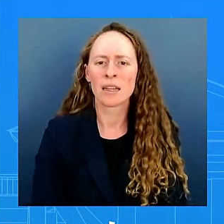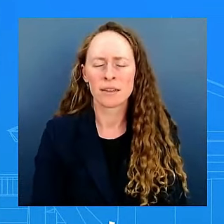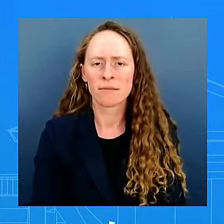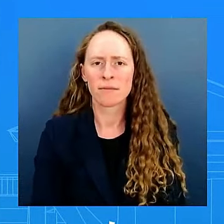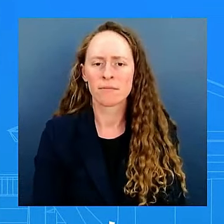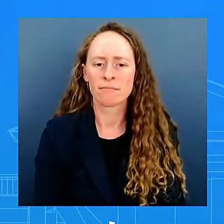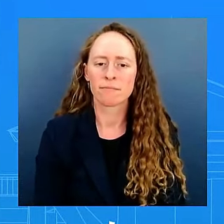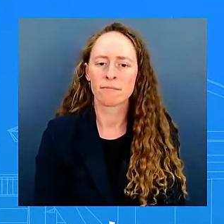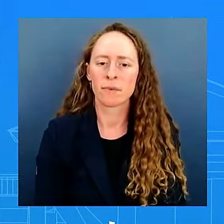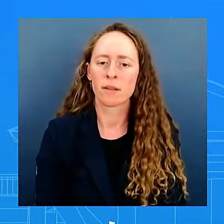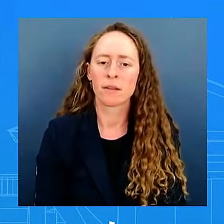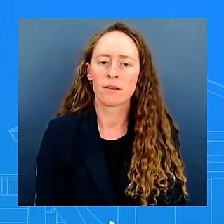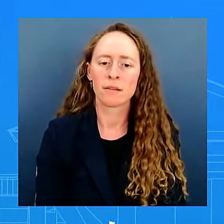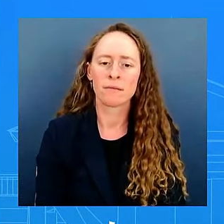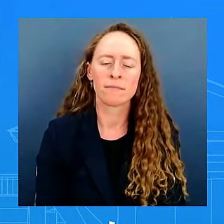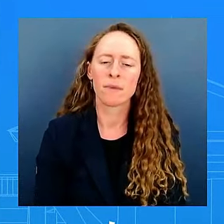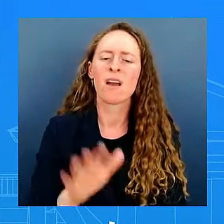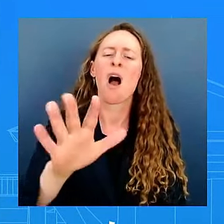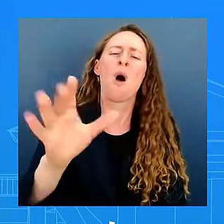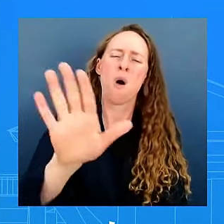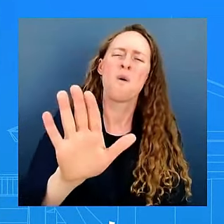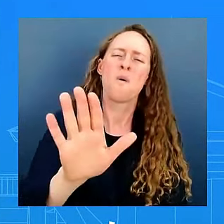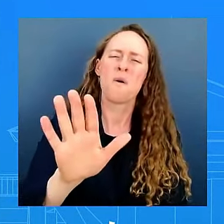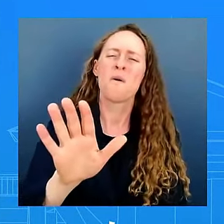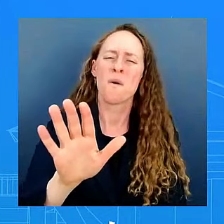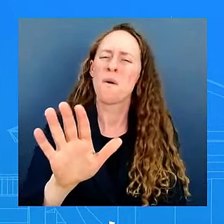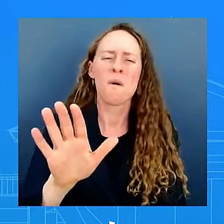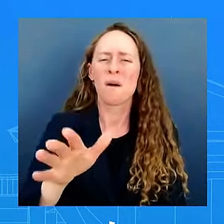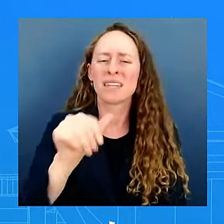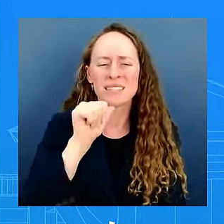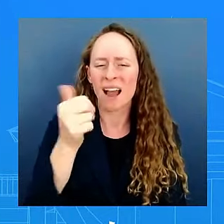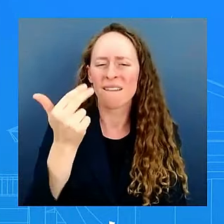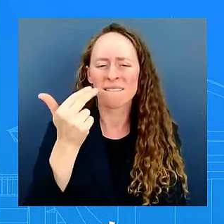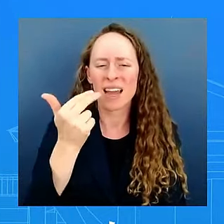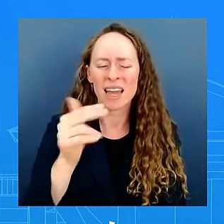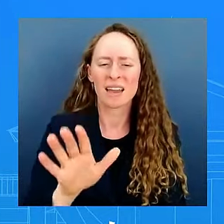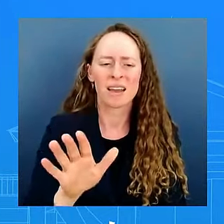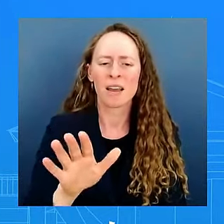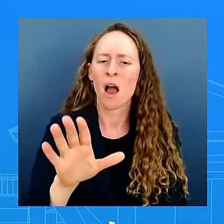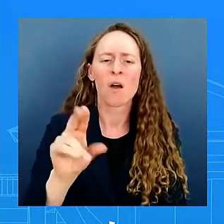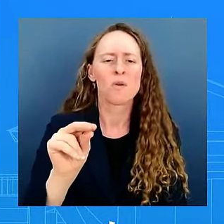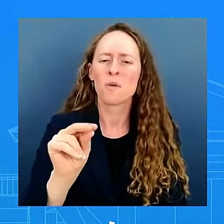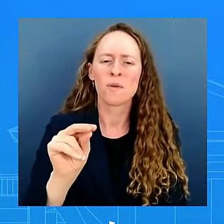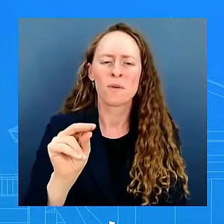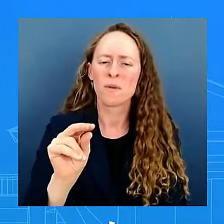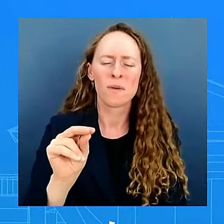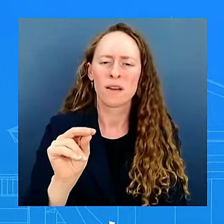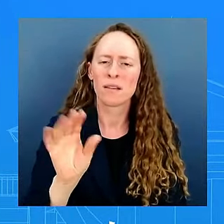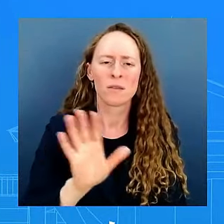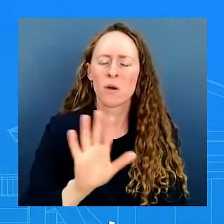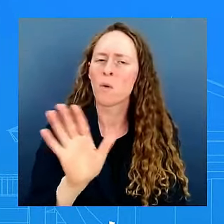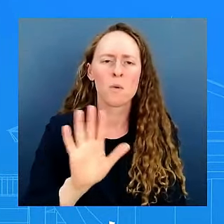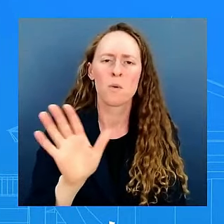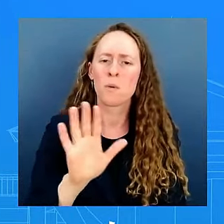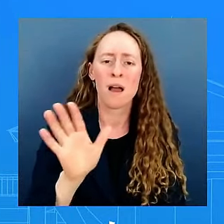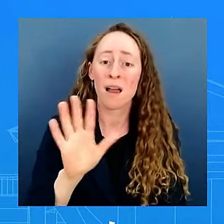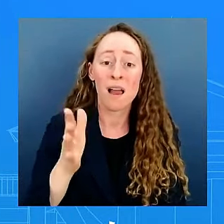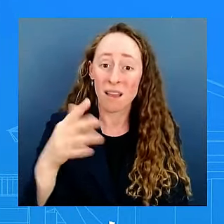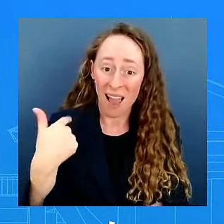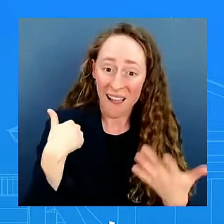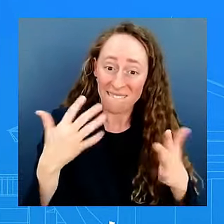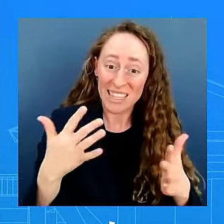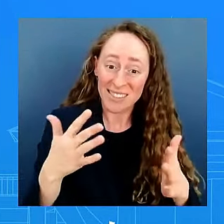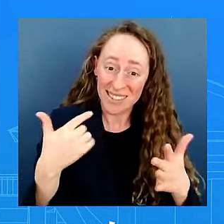it's not funny wait no it is not wait i'm answering let me answer